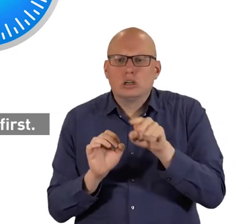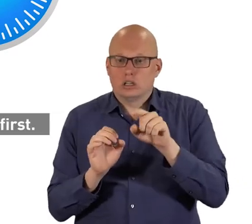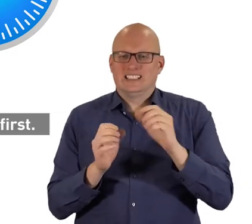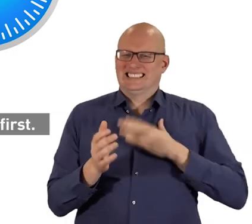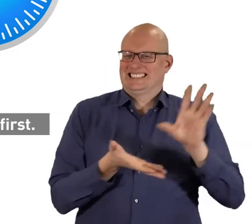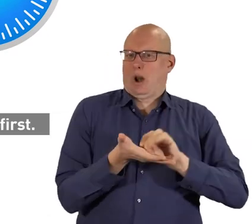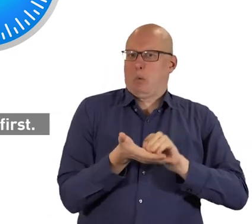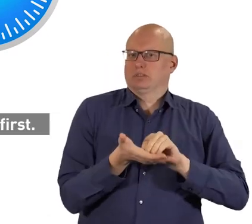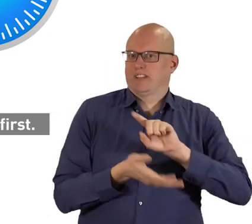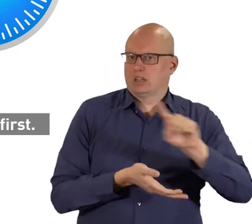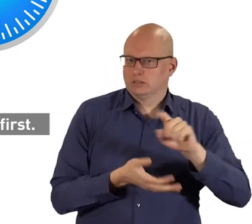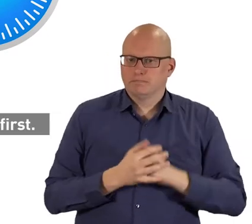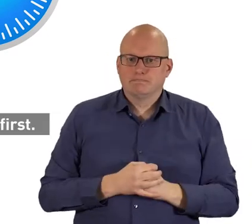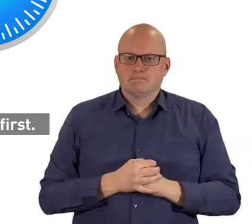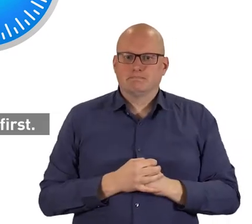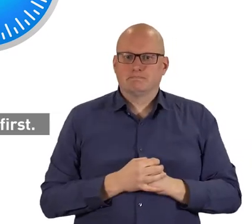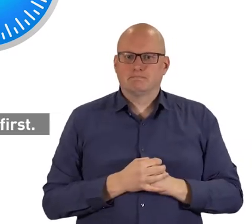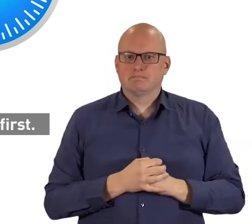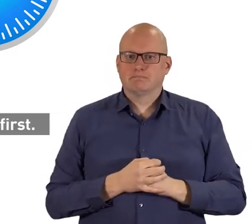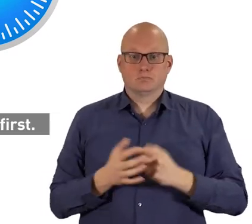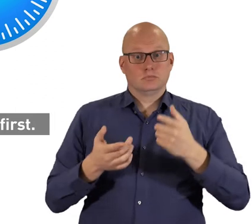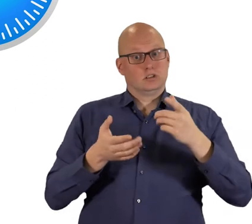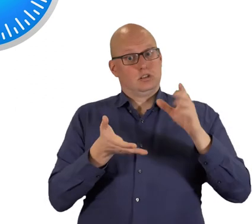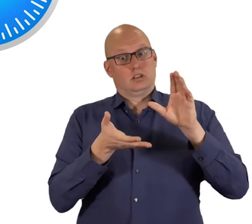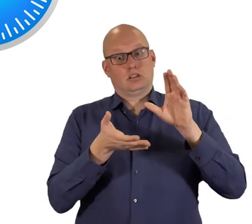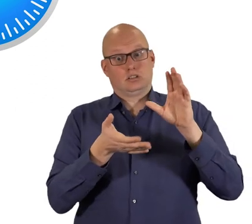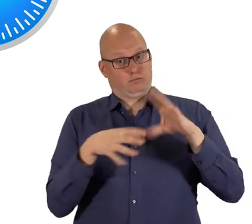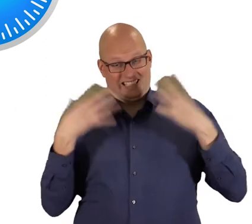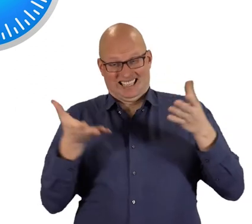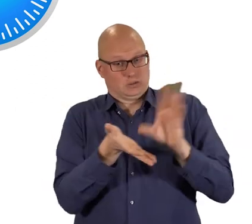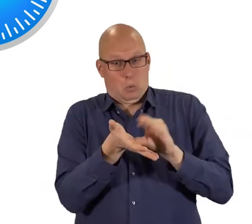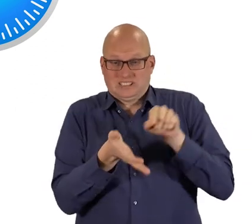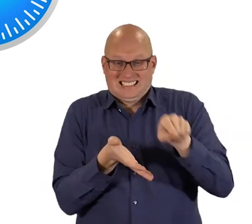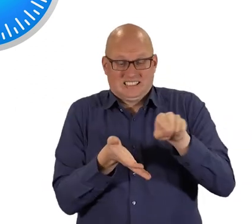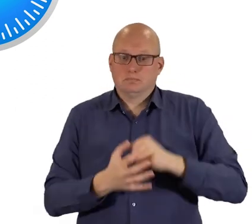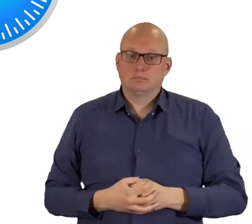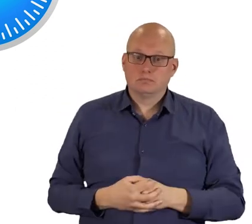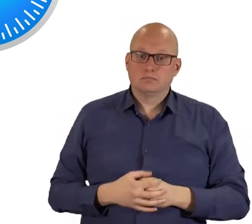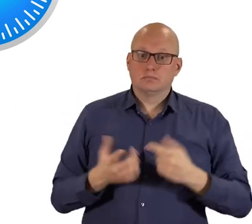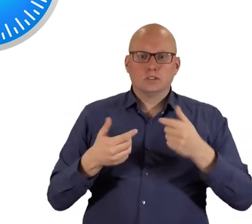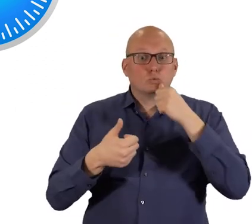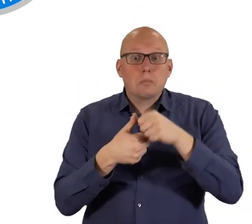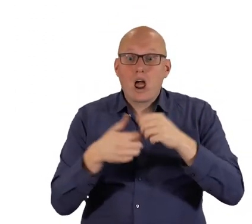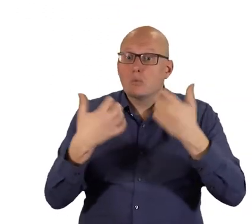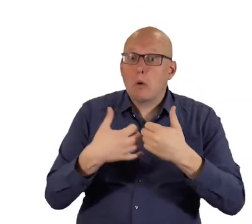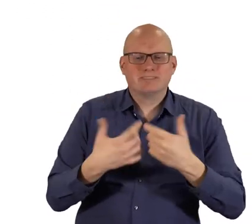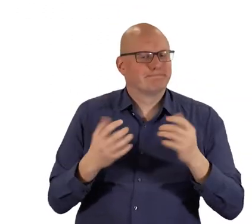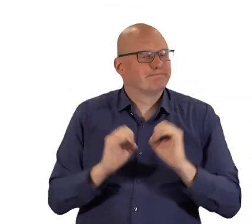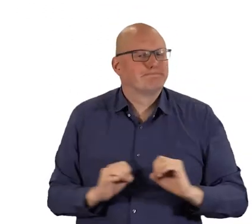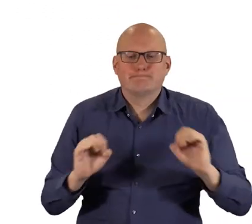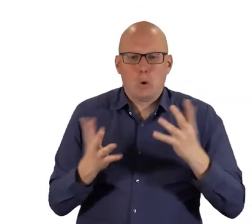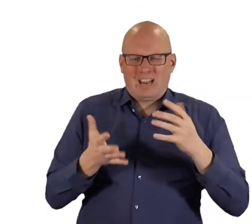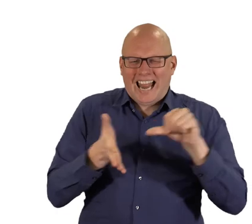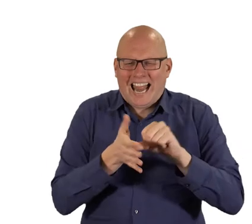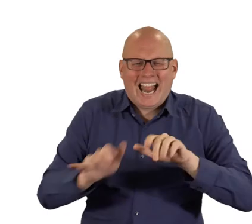you don't have the right browser you'll need to install it first. They're all free to download. If you haven't got suitable